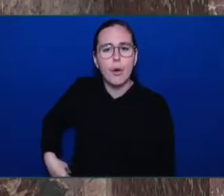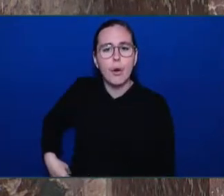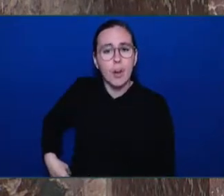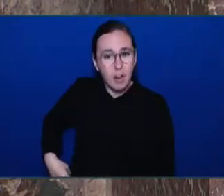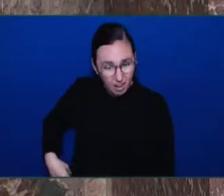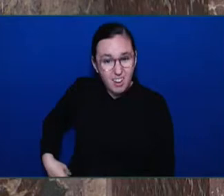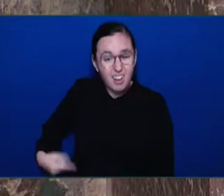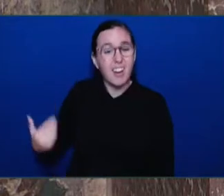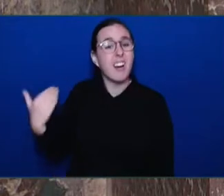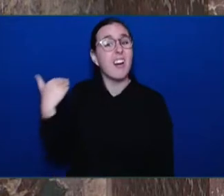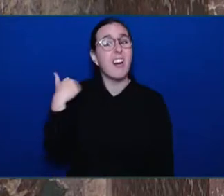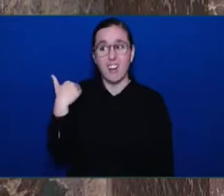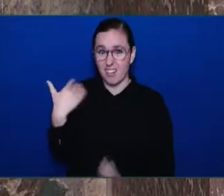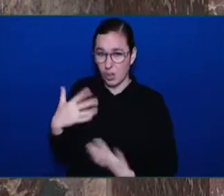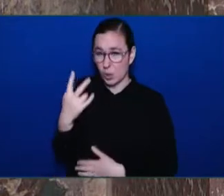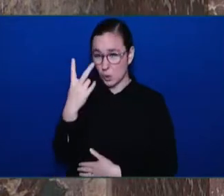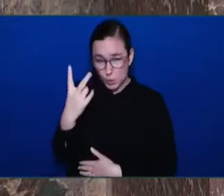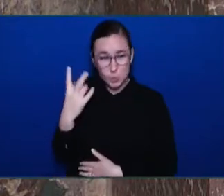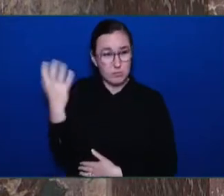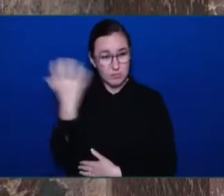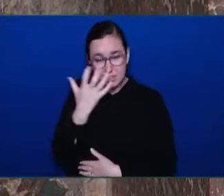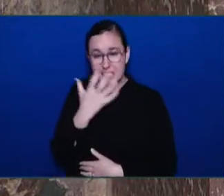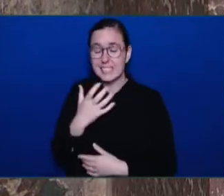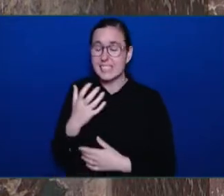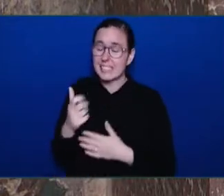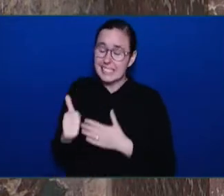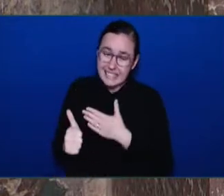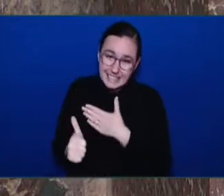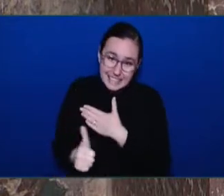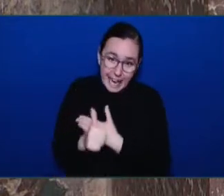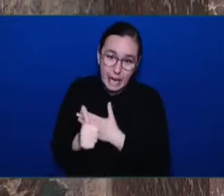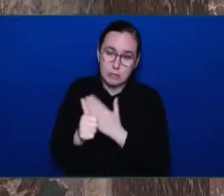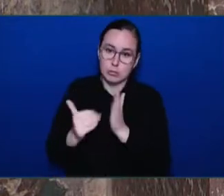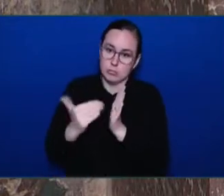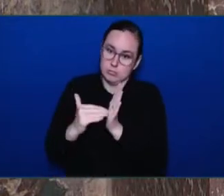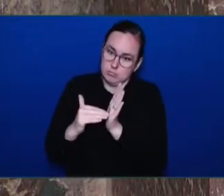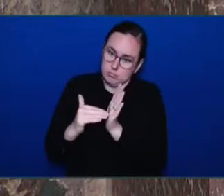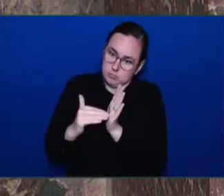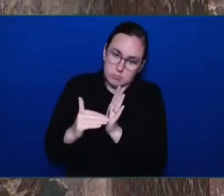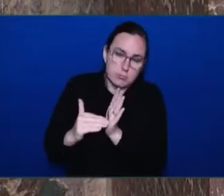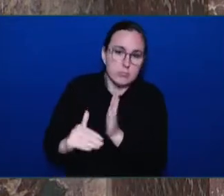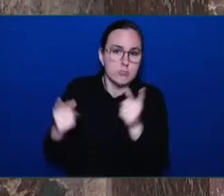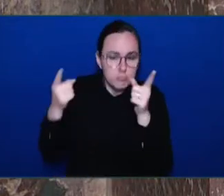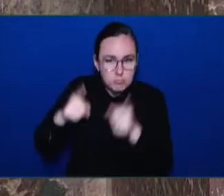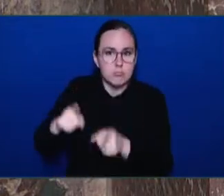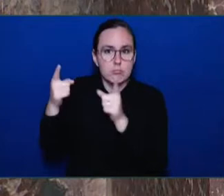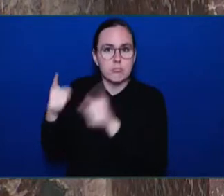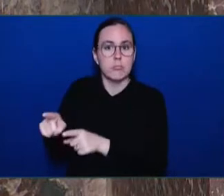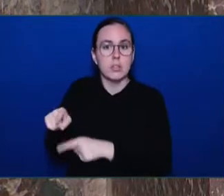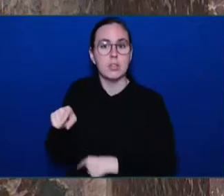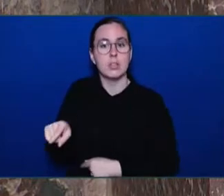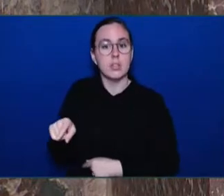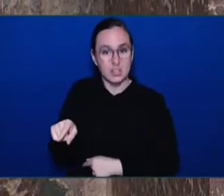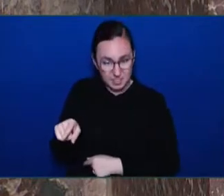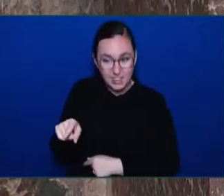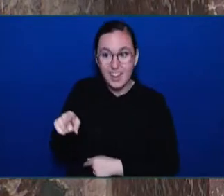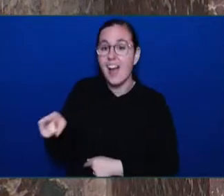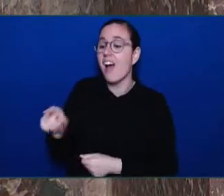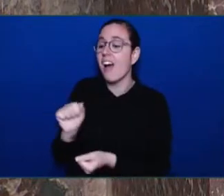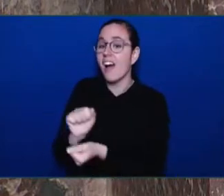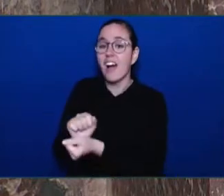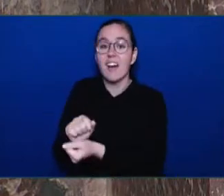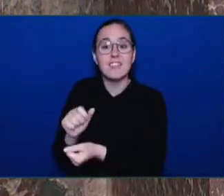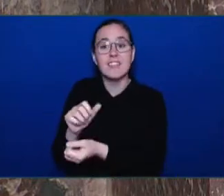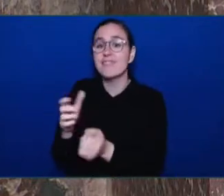One who viciously assaulted a long-time Chinatown security guard and another who attacked an 87-year-old senior